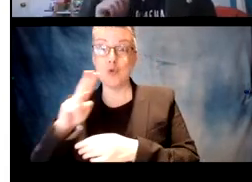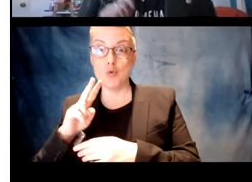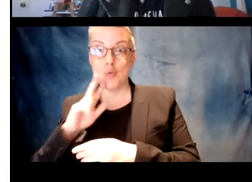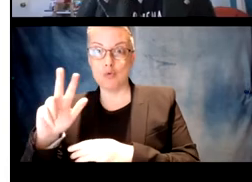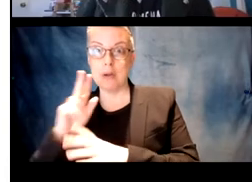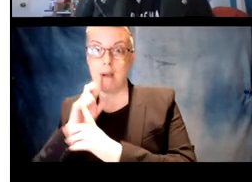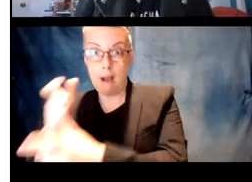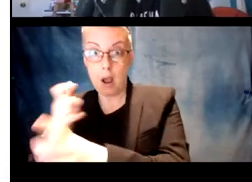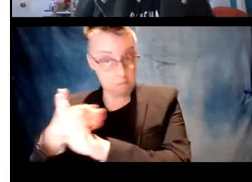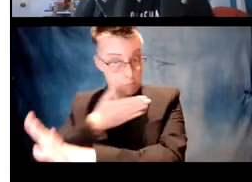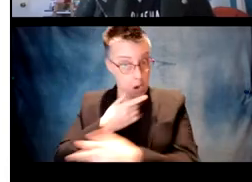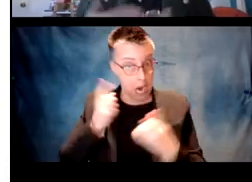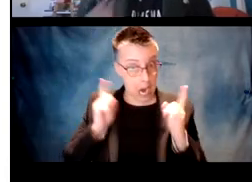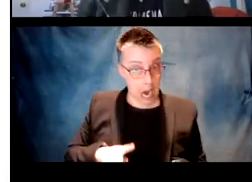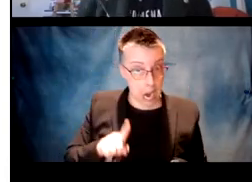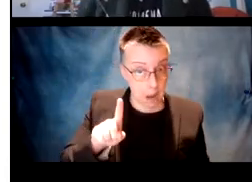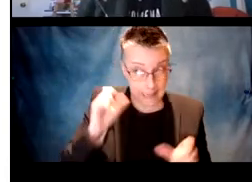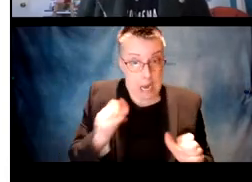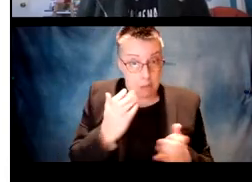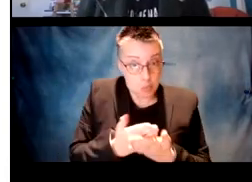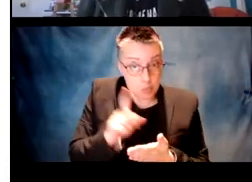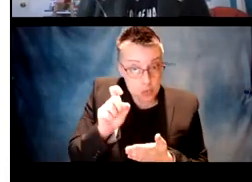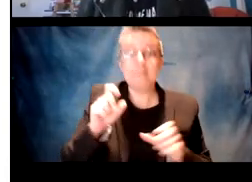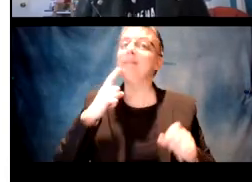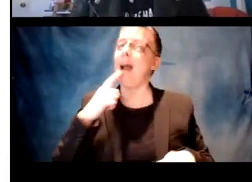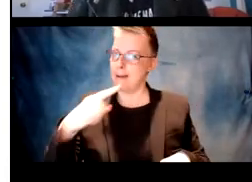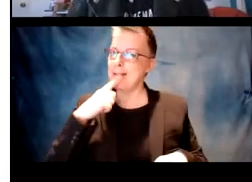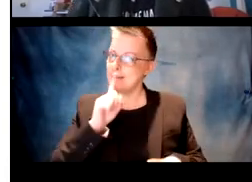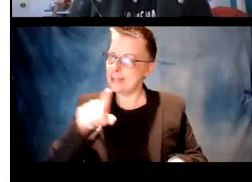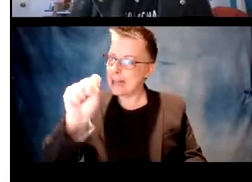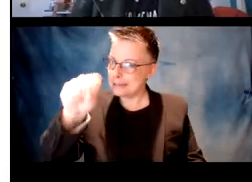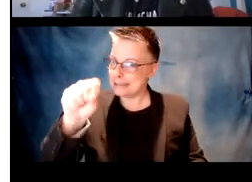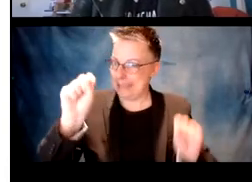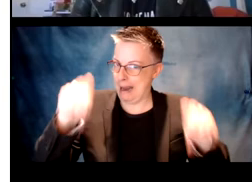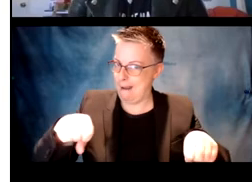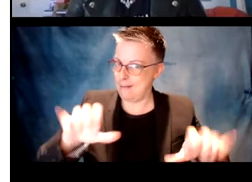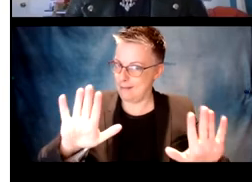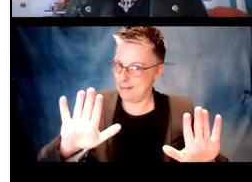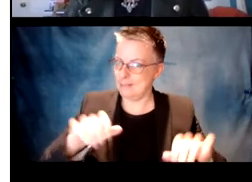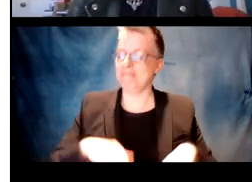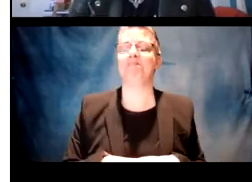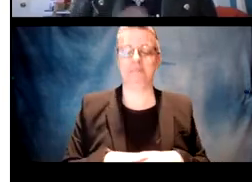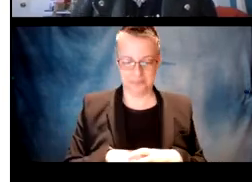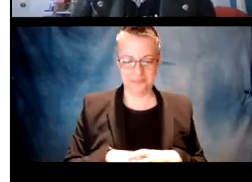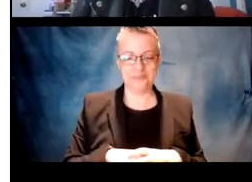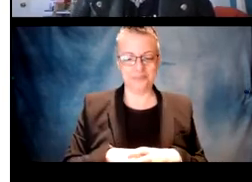children categorize these morphemes earlier than their production suggest. And I say yes.